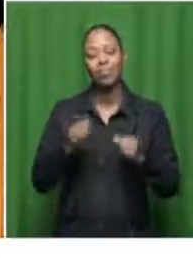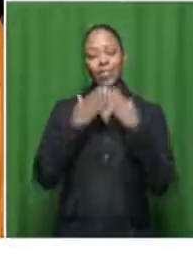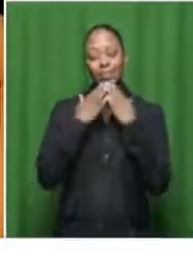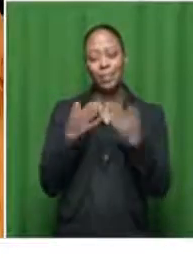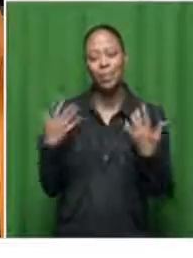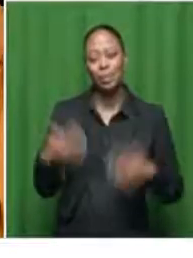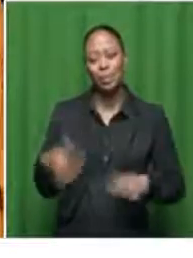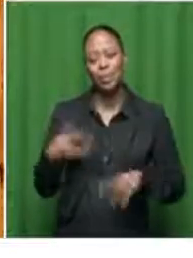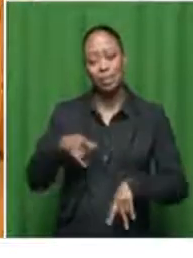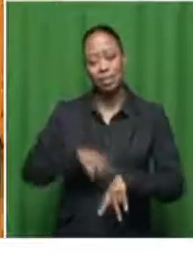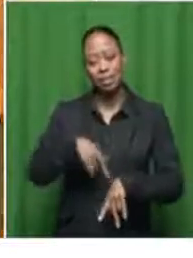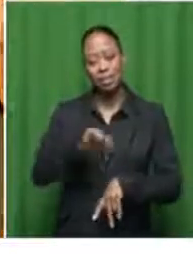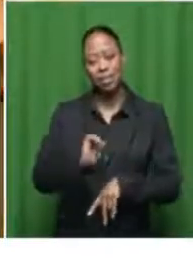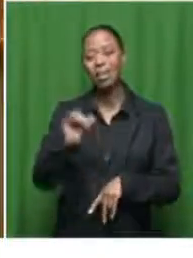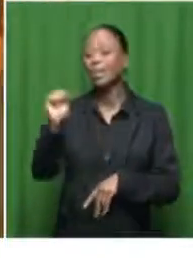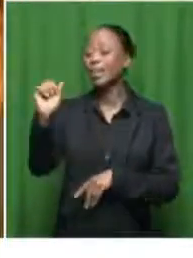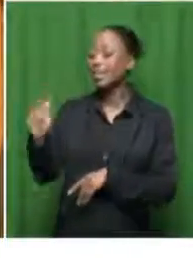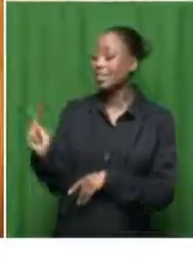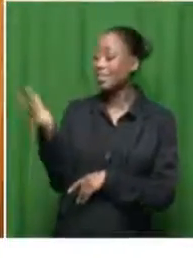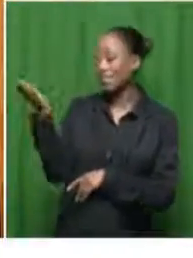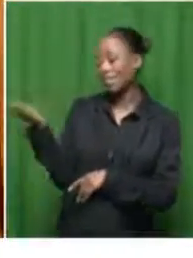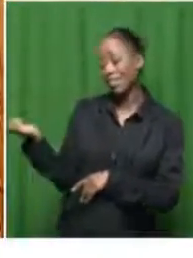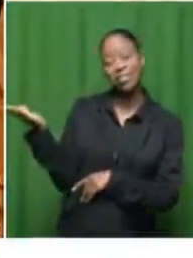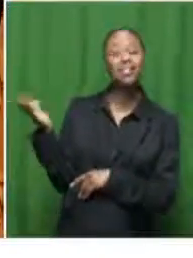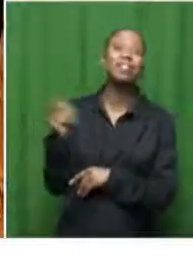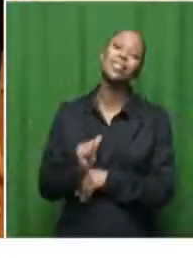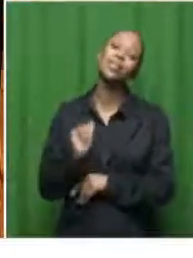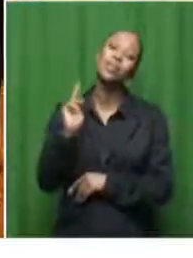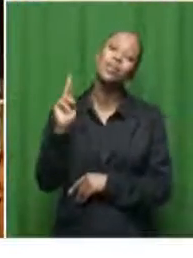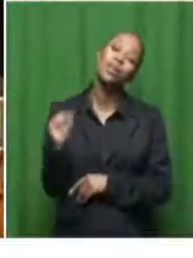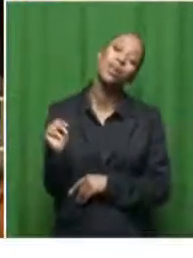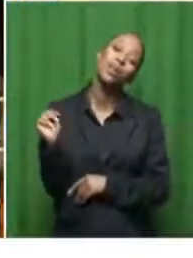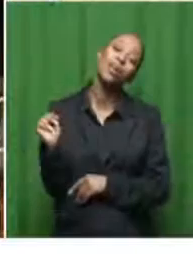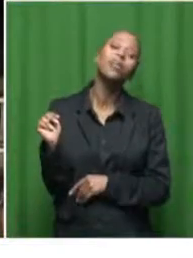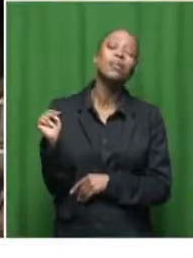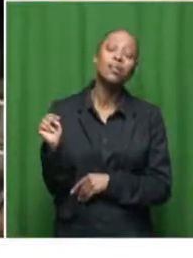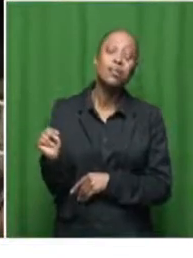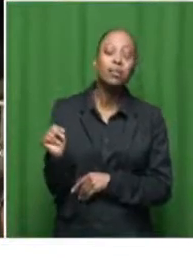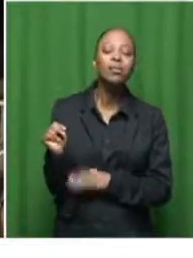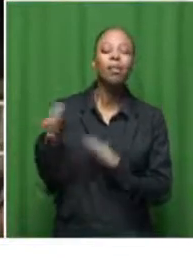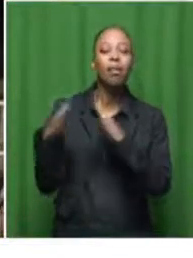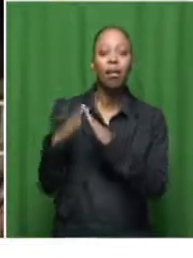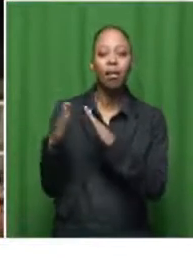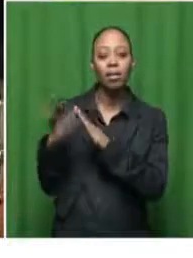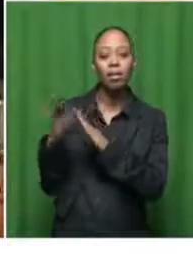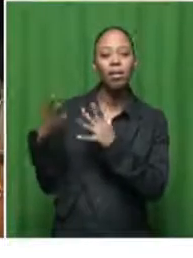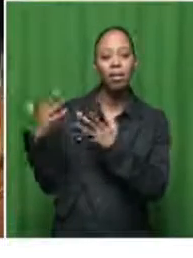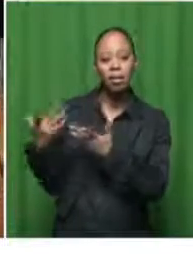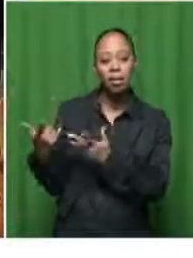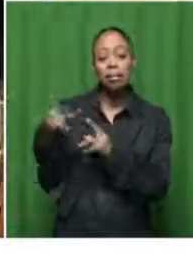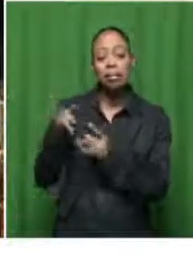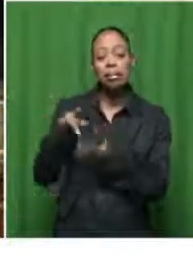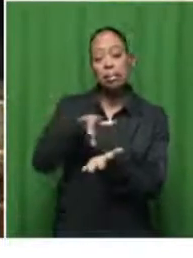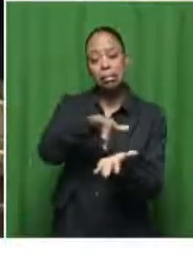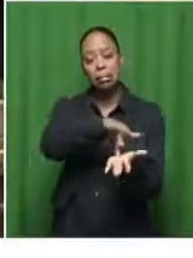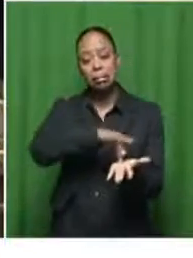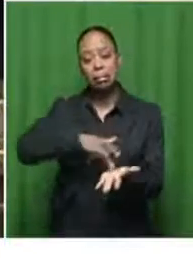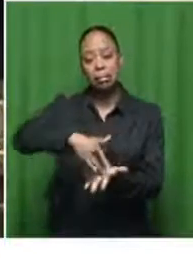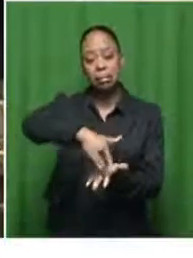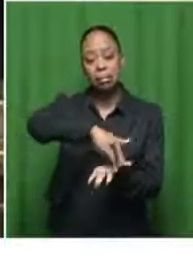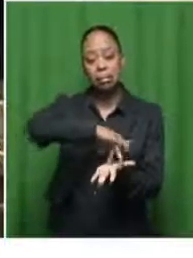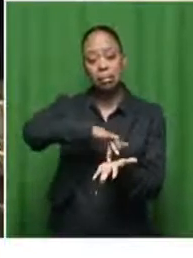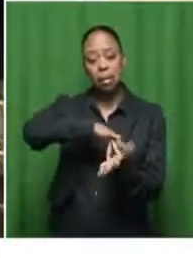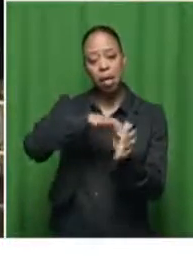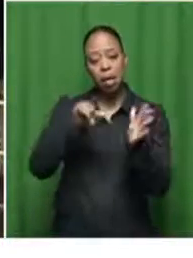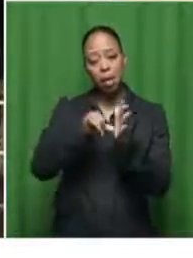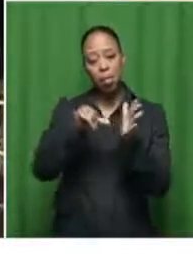much indeed for your time of course Sakina that's Kirsten Surma she's with the UN Habitat and we know it's one of the very central pillars within